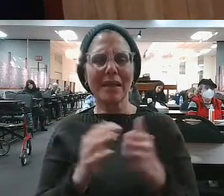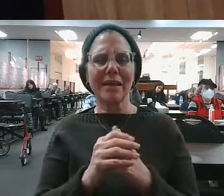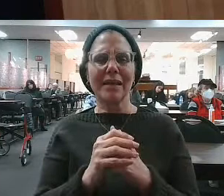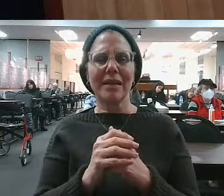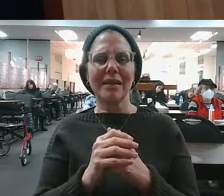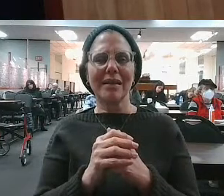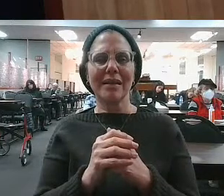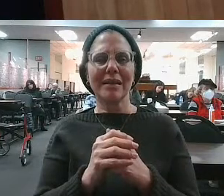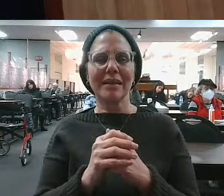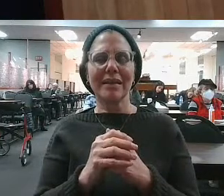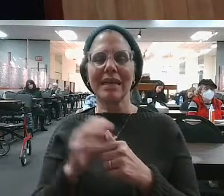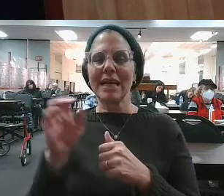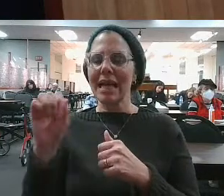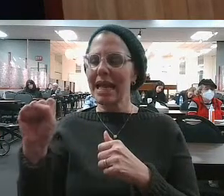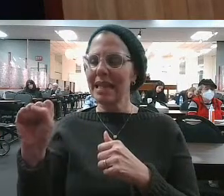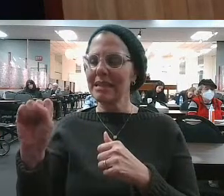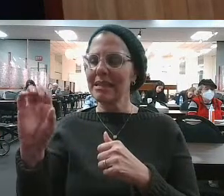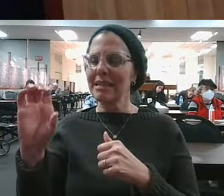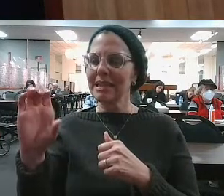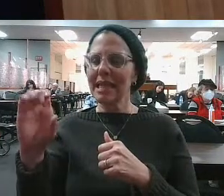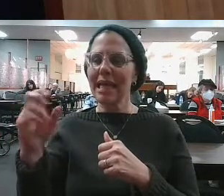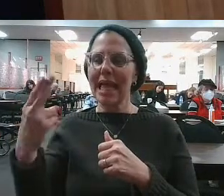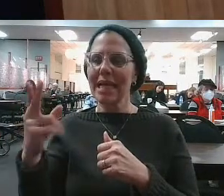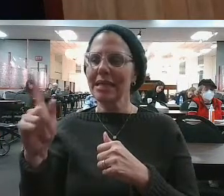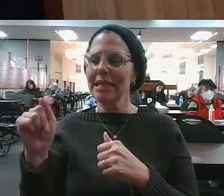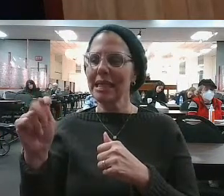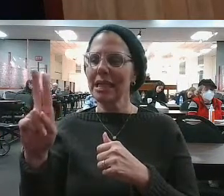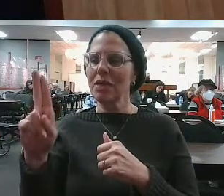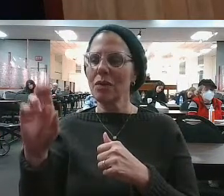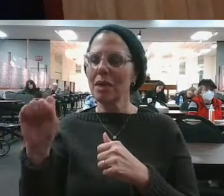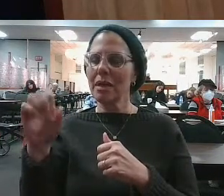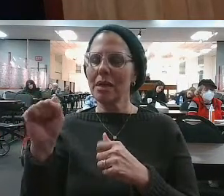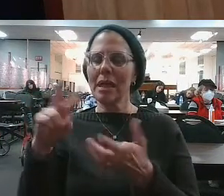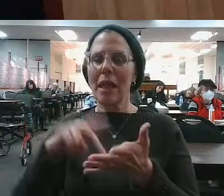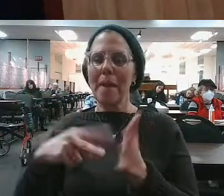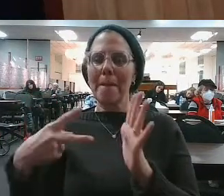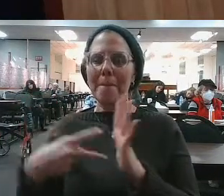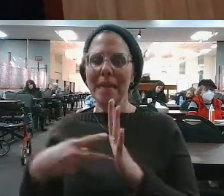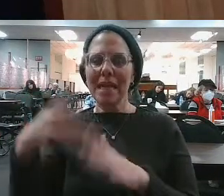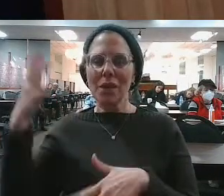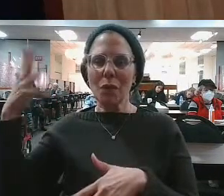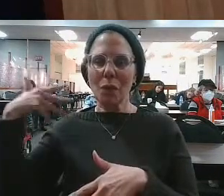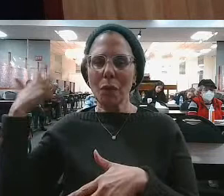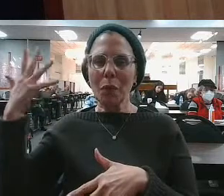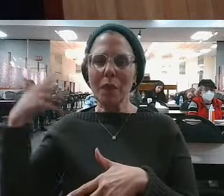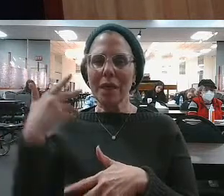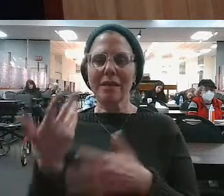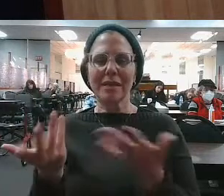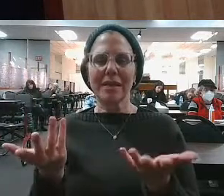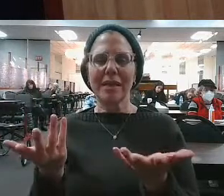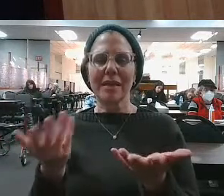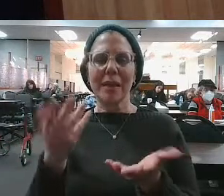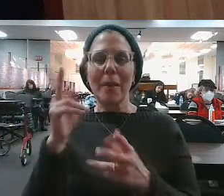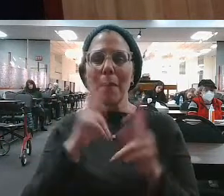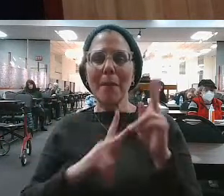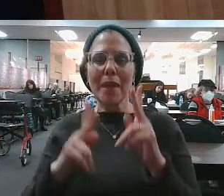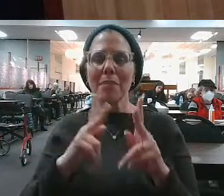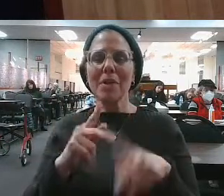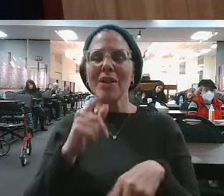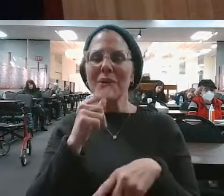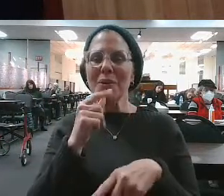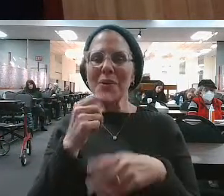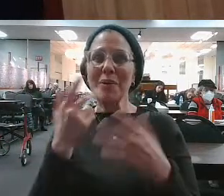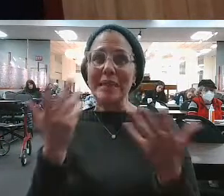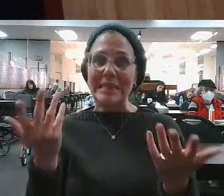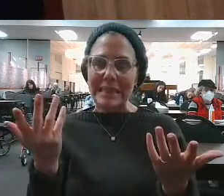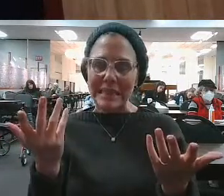What's shtos? In this context, insanity. Why is it that there are people who are insane? Right?